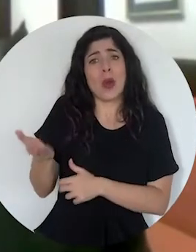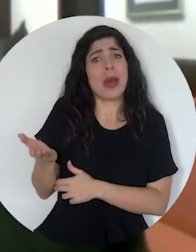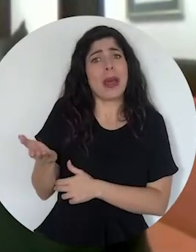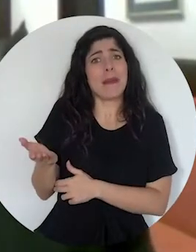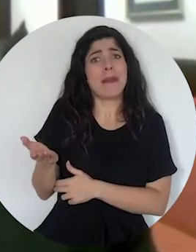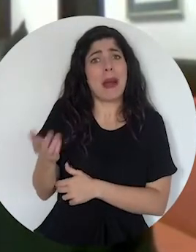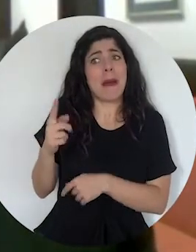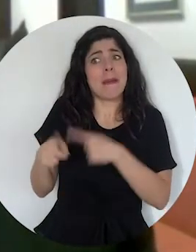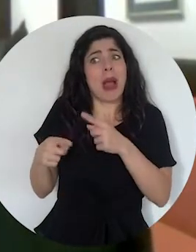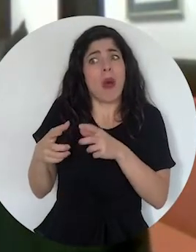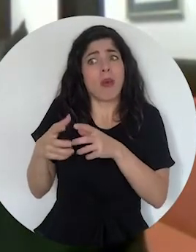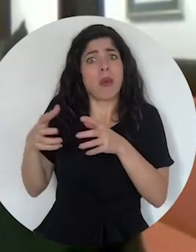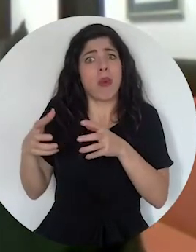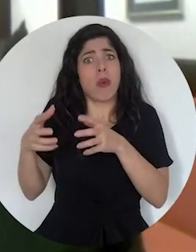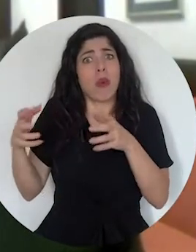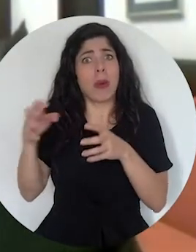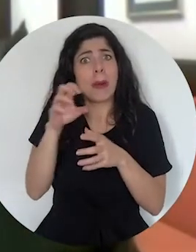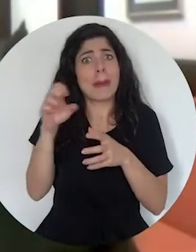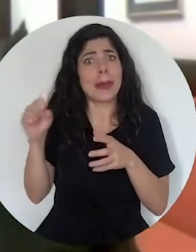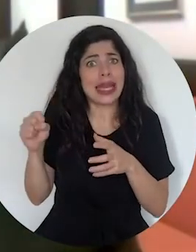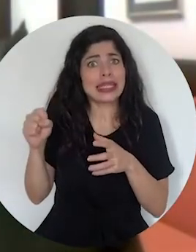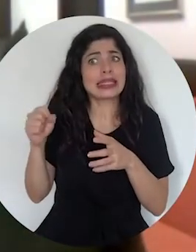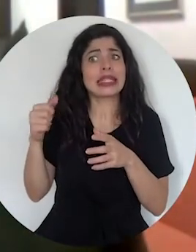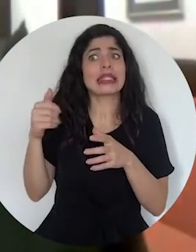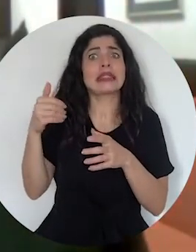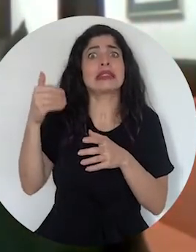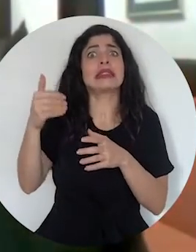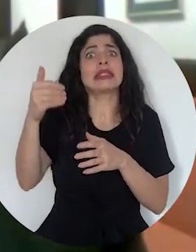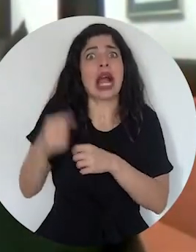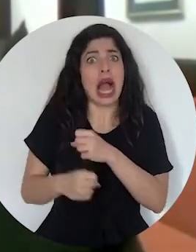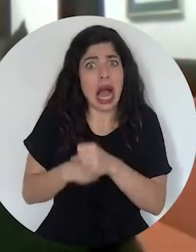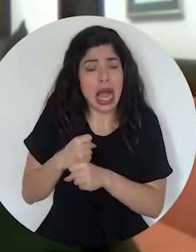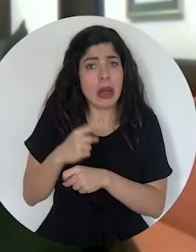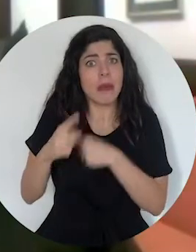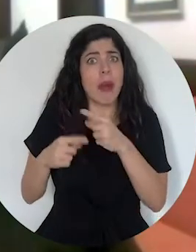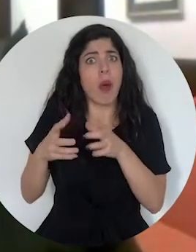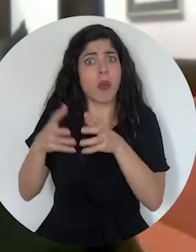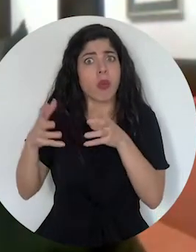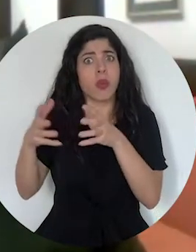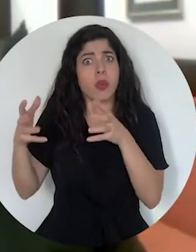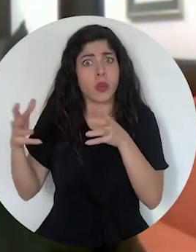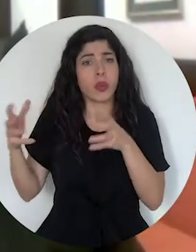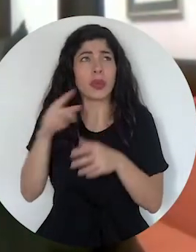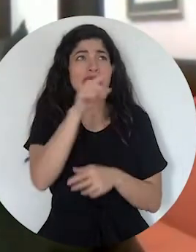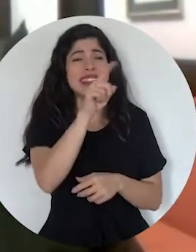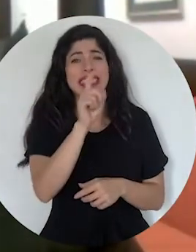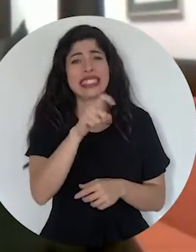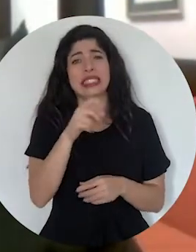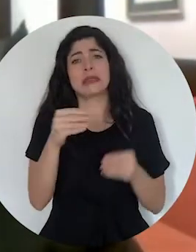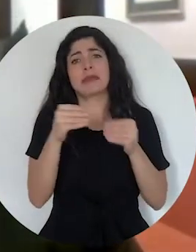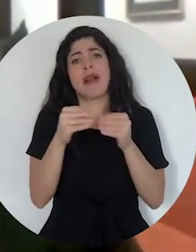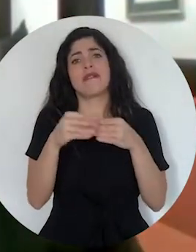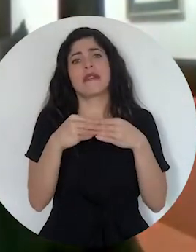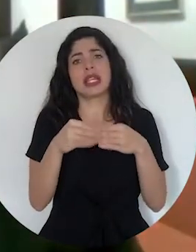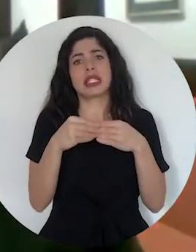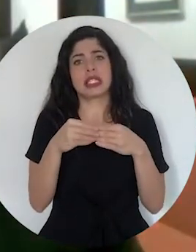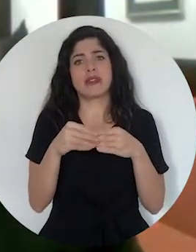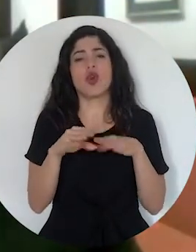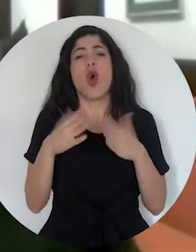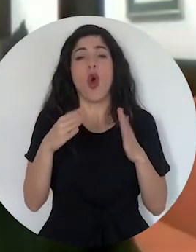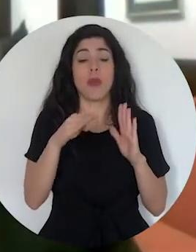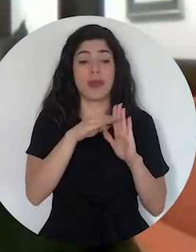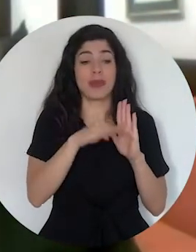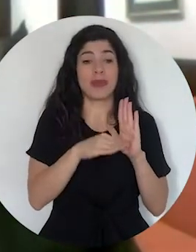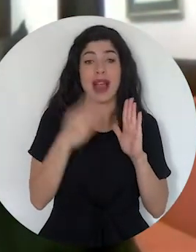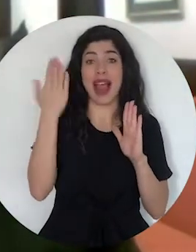the problem that will arise in the coming months and in the coming years, and to be more flexible in